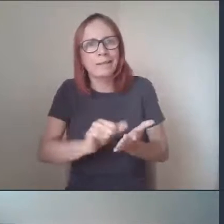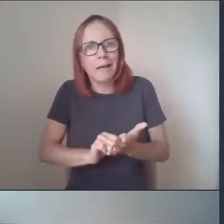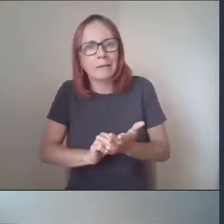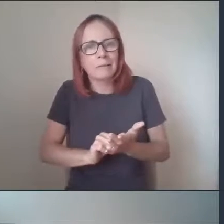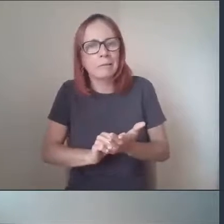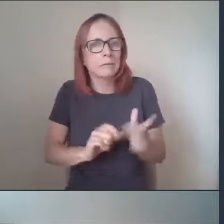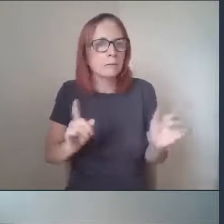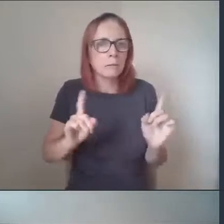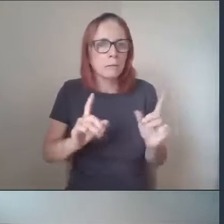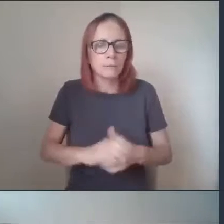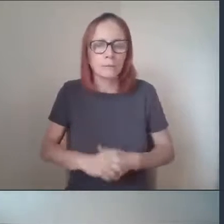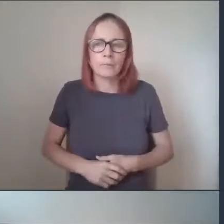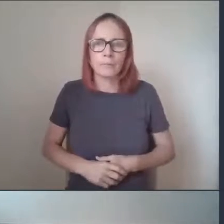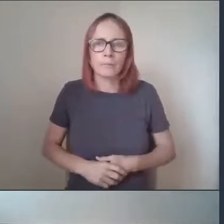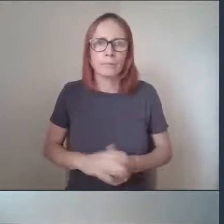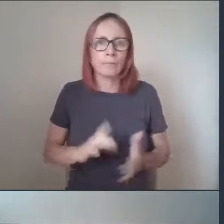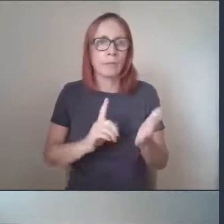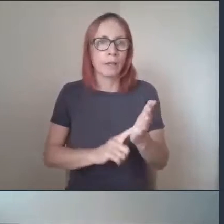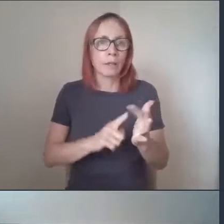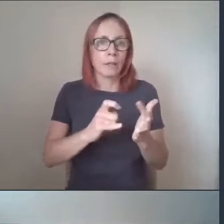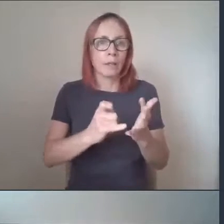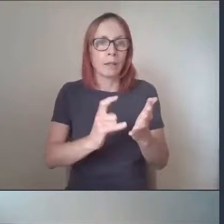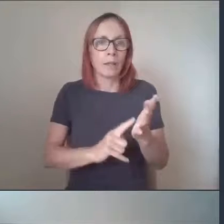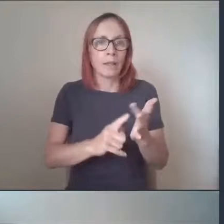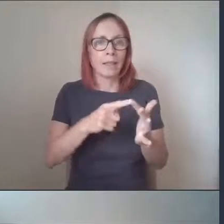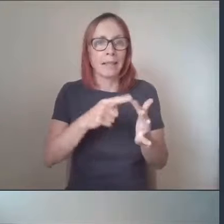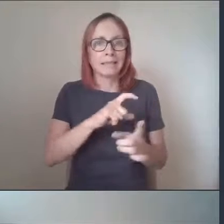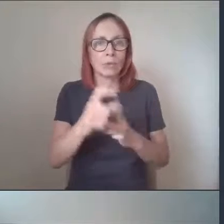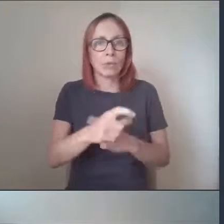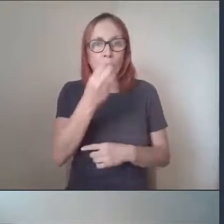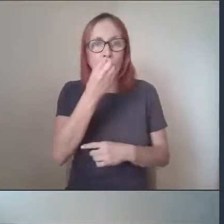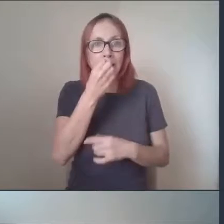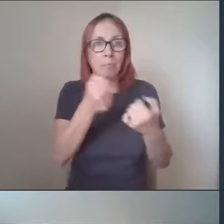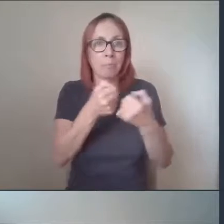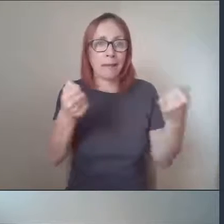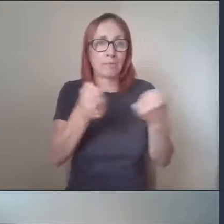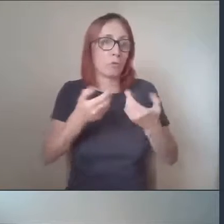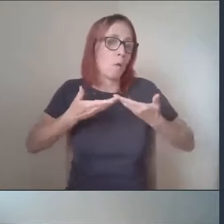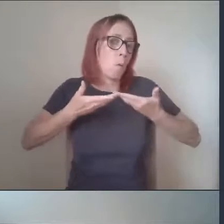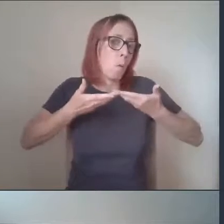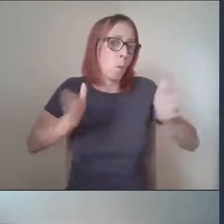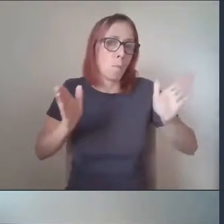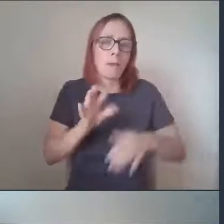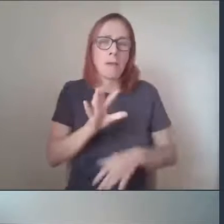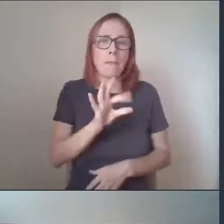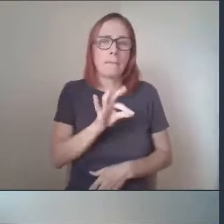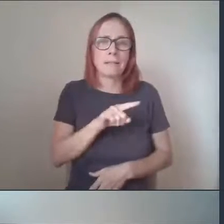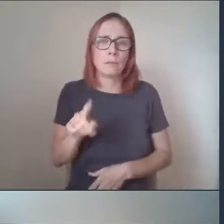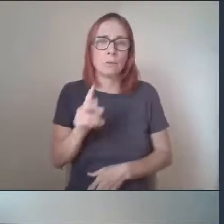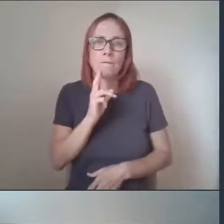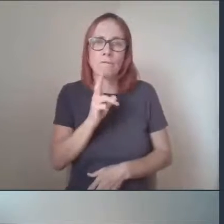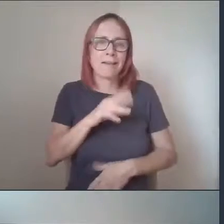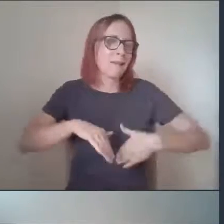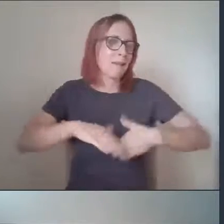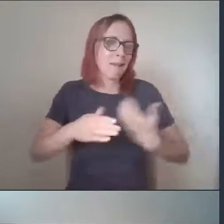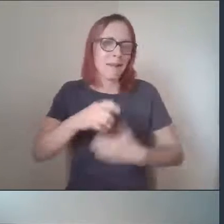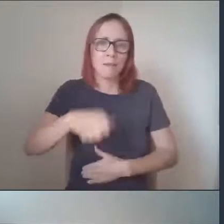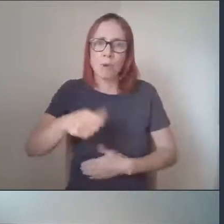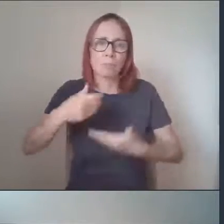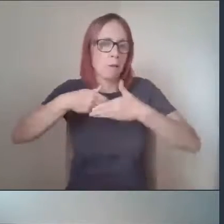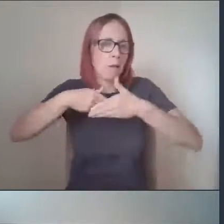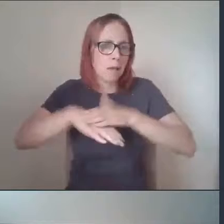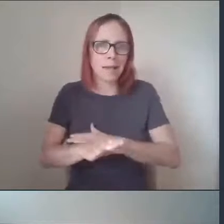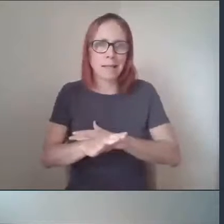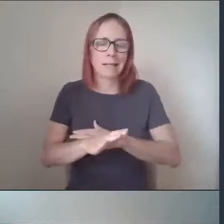So Lesley Community Pantry is open to anybody. We're open Monday to Friday, 10 to 5. And you can just come into the station